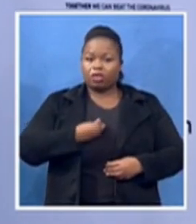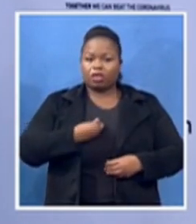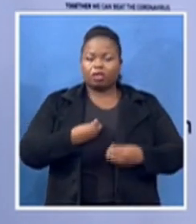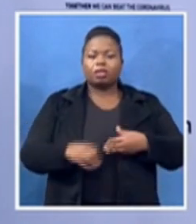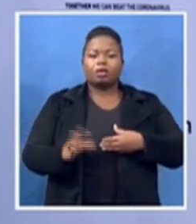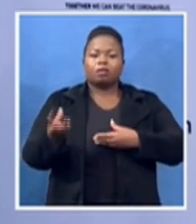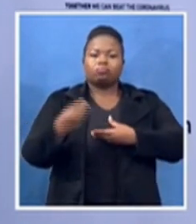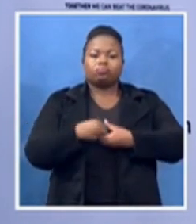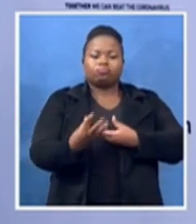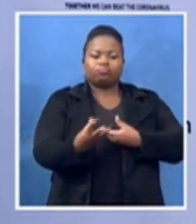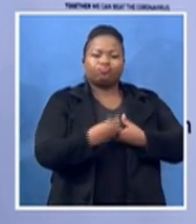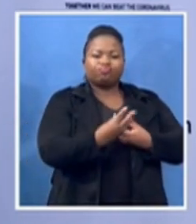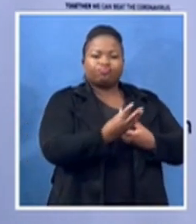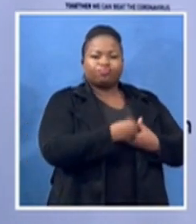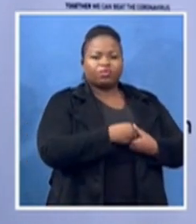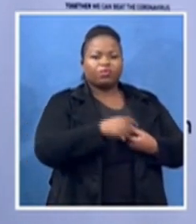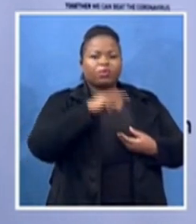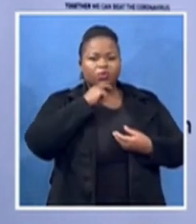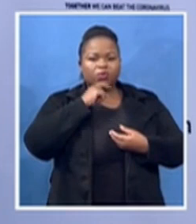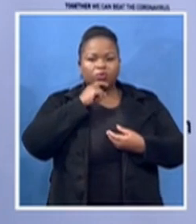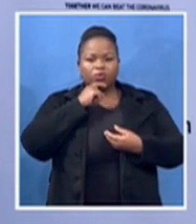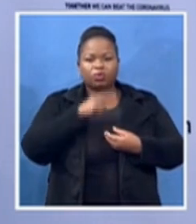mania mclari institute social platforms